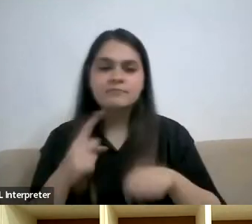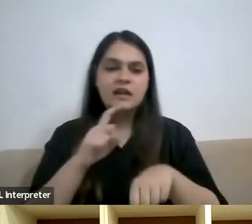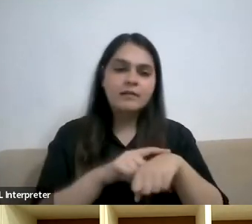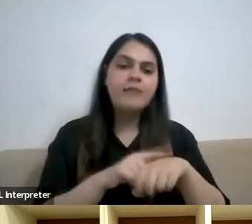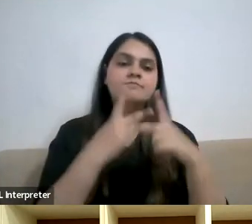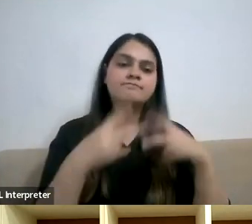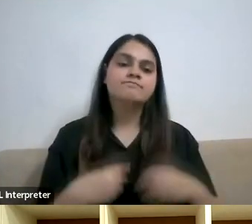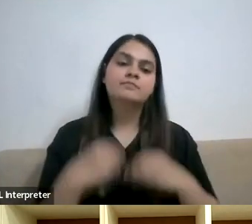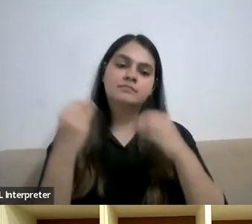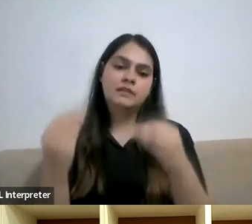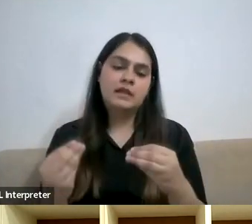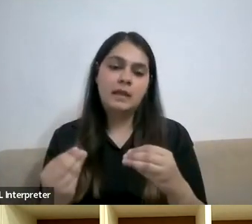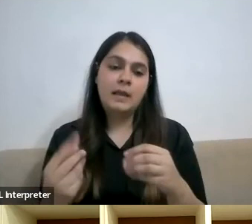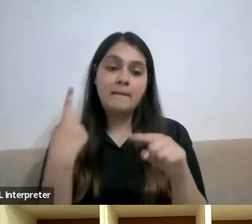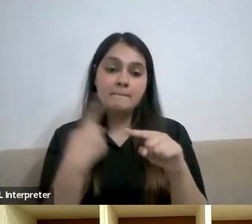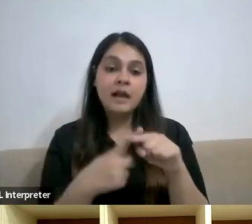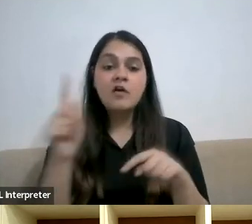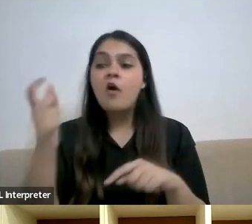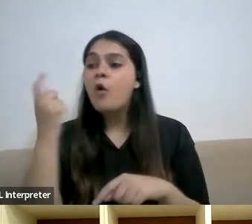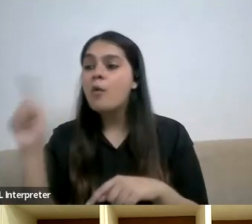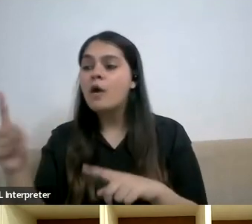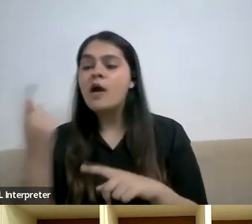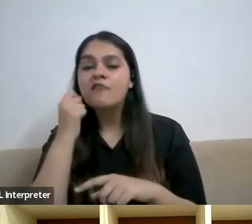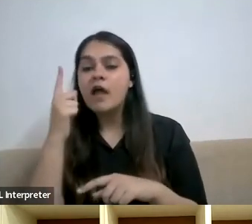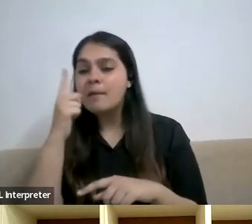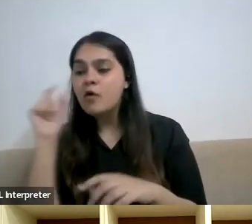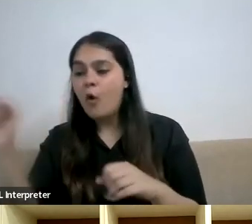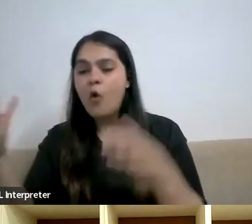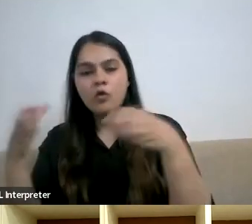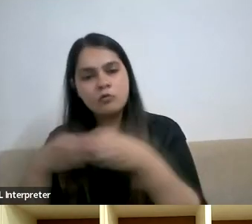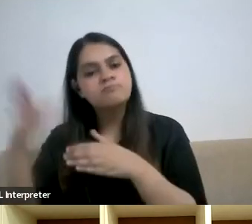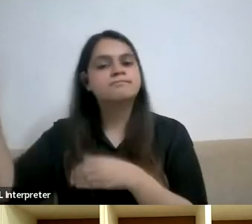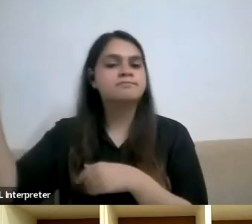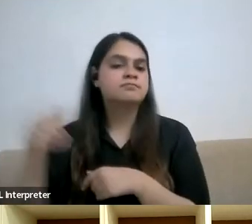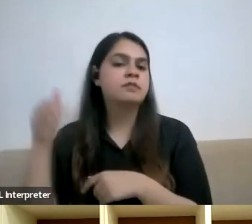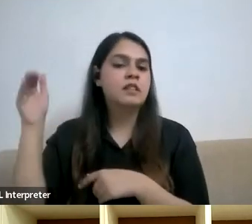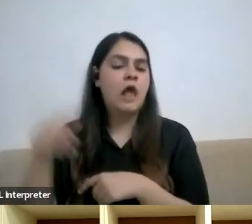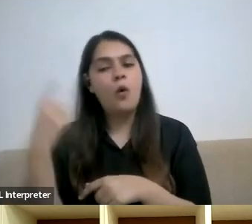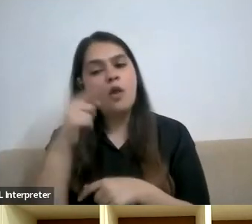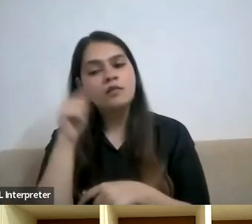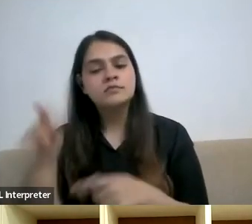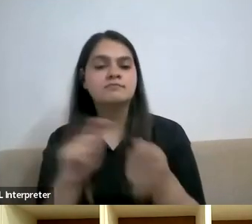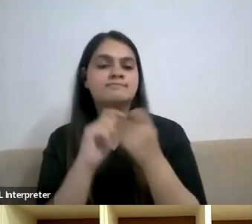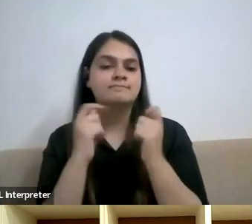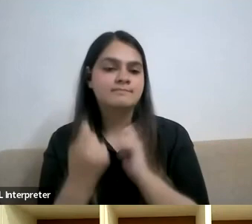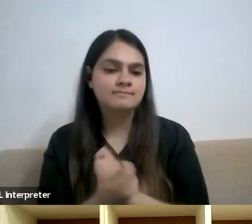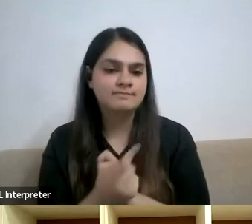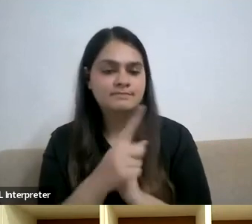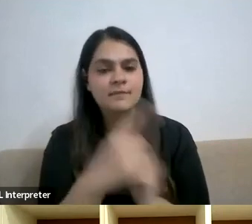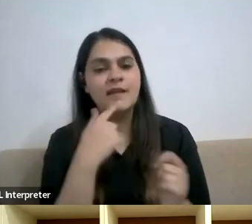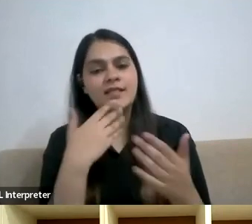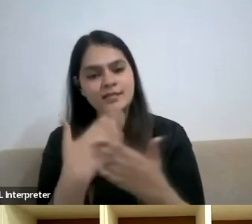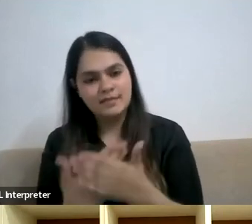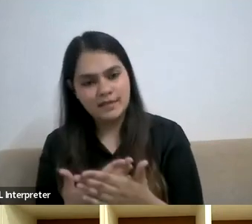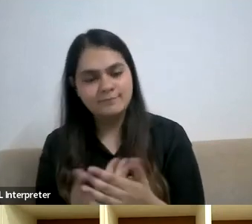most importantly, bring parent groups more actively. I think generally things can change. Thank you. Thank you so much,